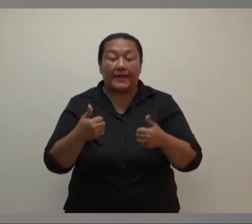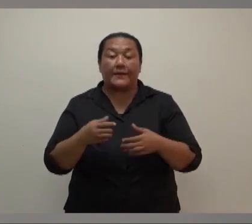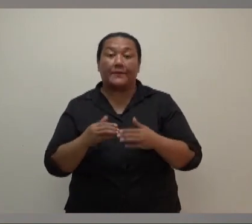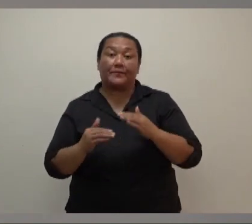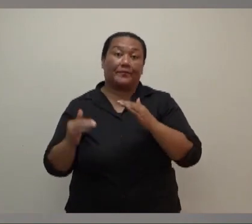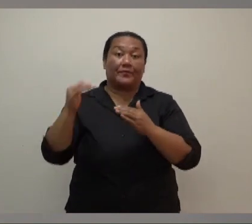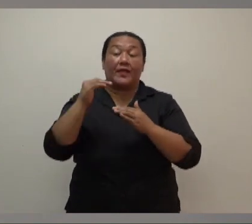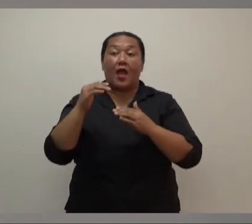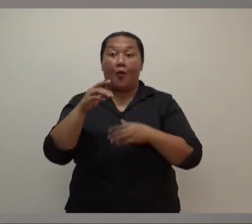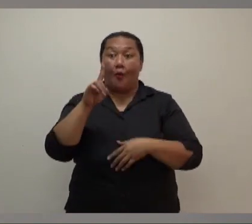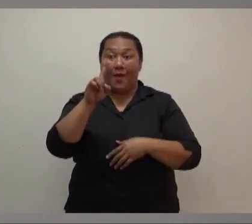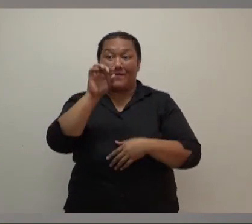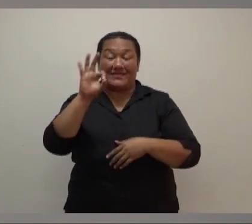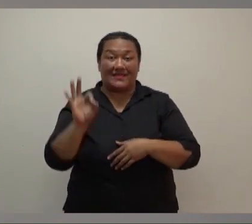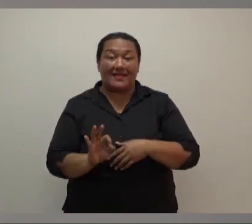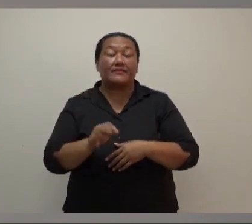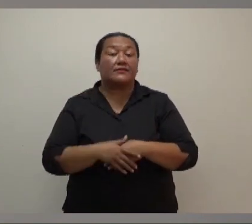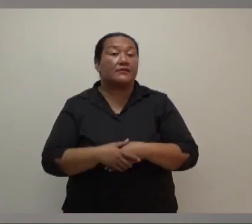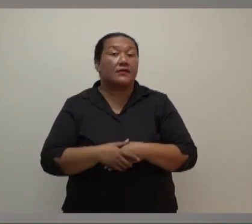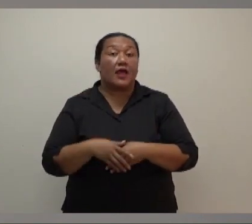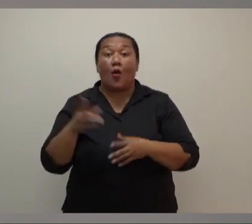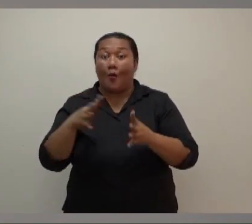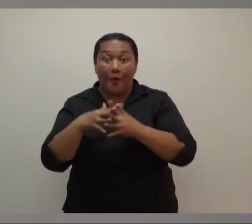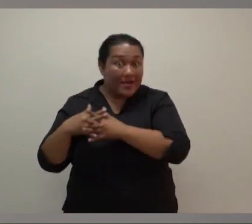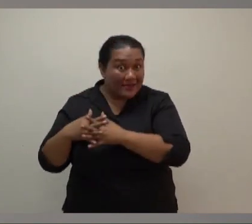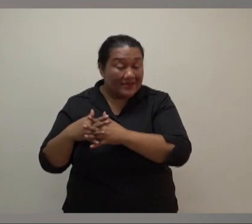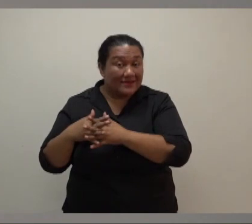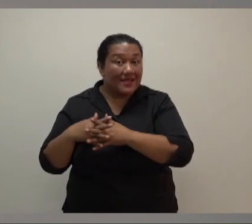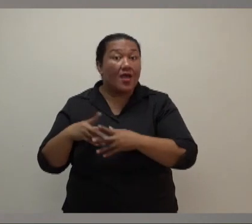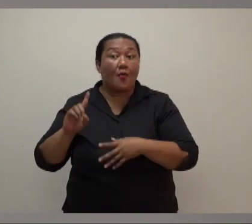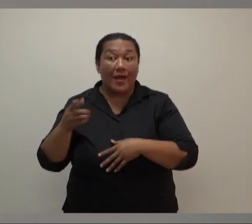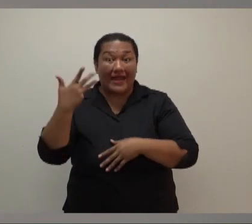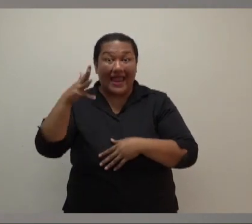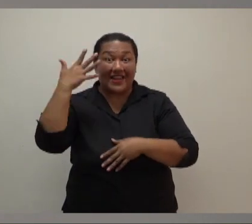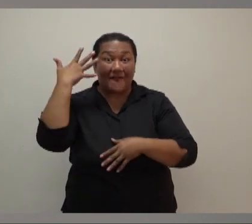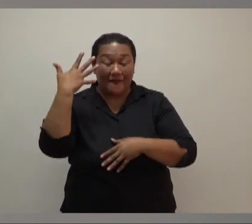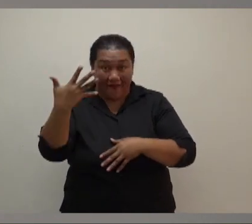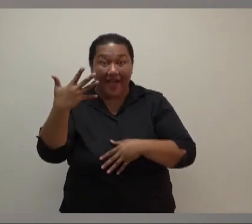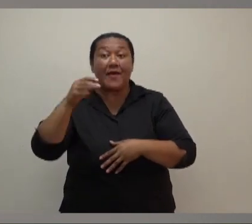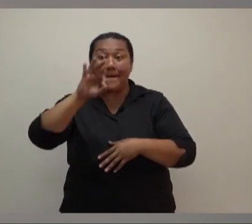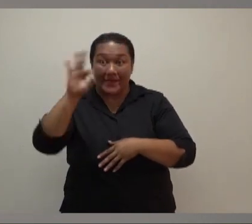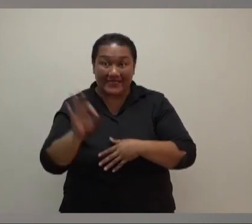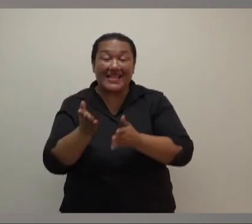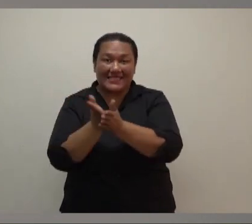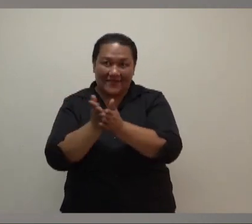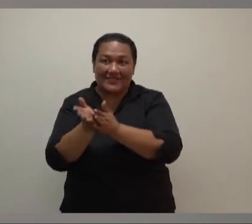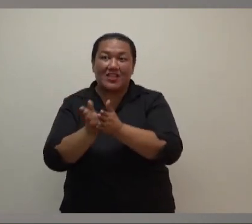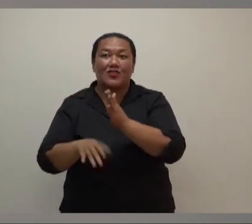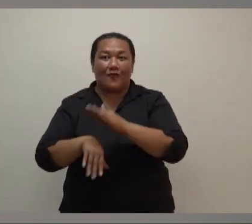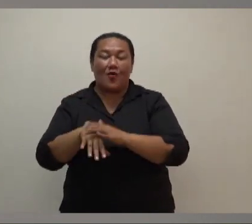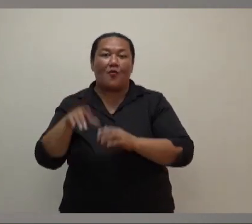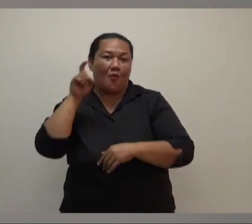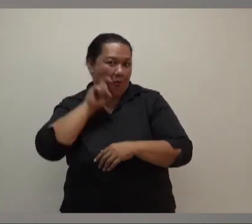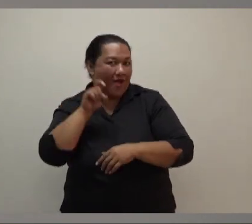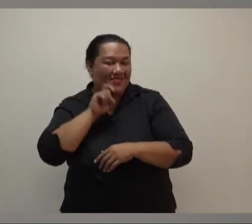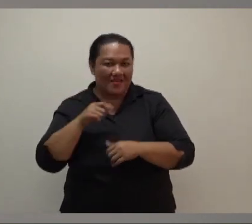Water is restored mostly everywhere, save the western division, which is 95% of services restored. Our WEF engineers are at work